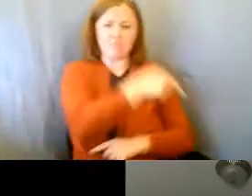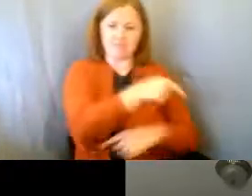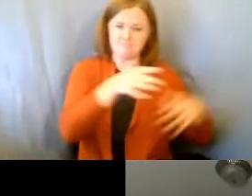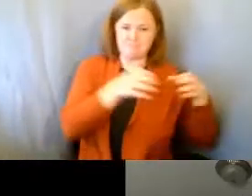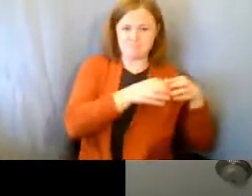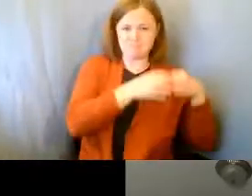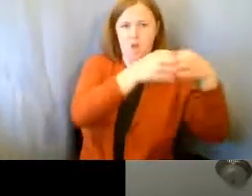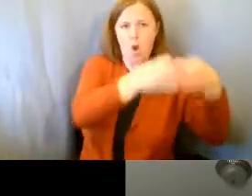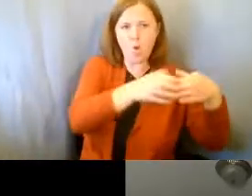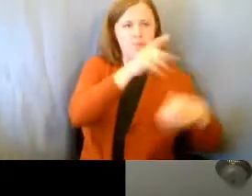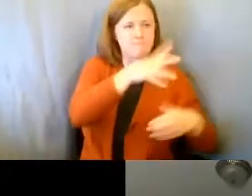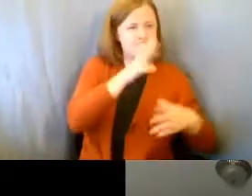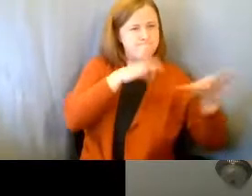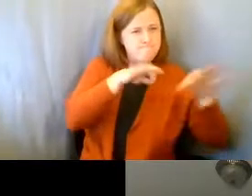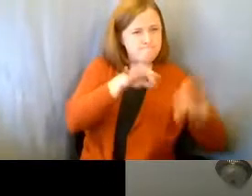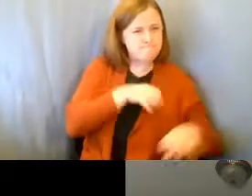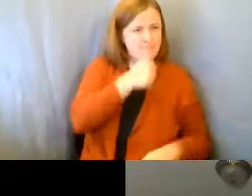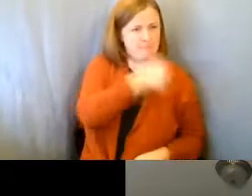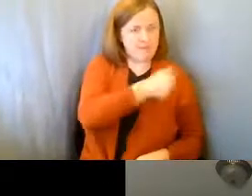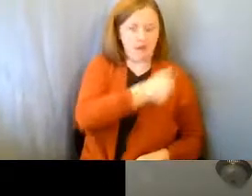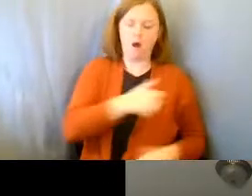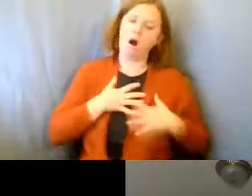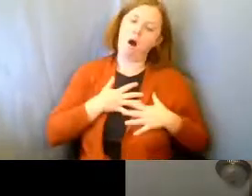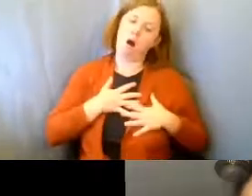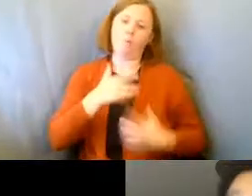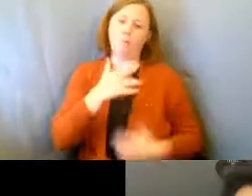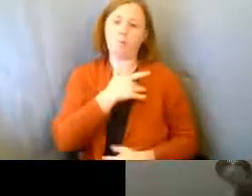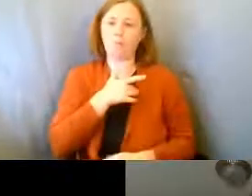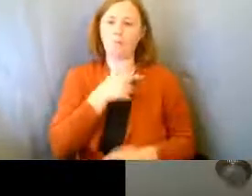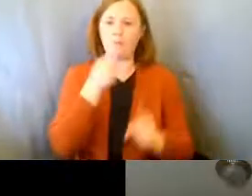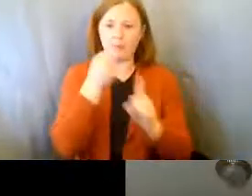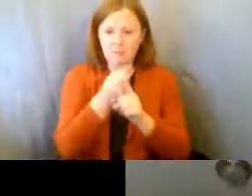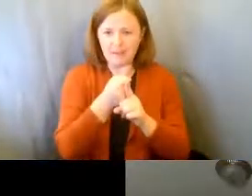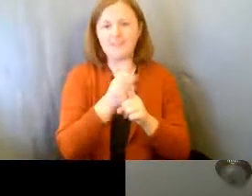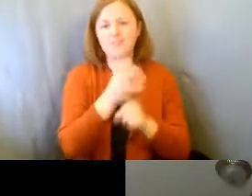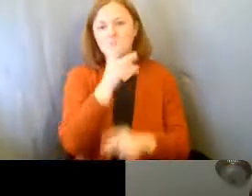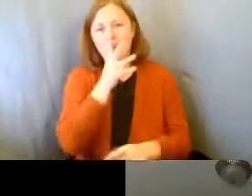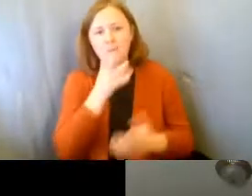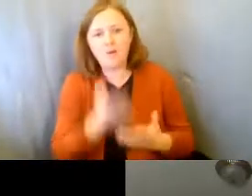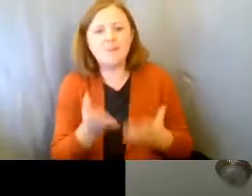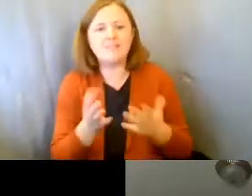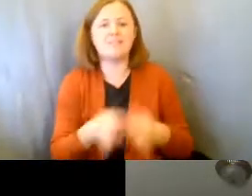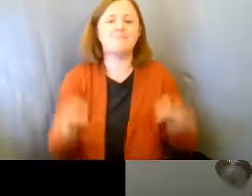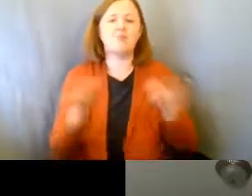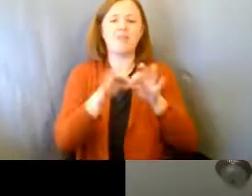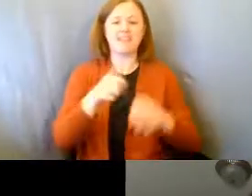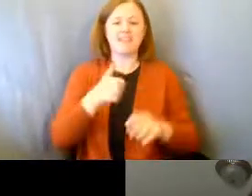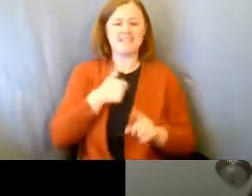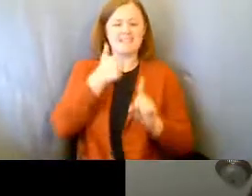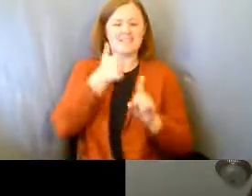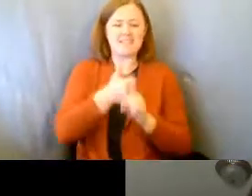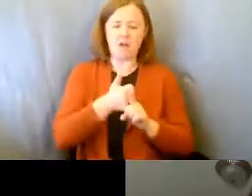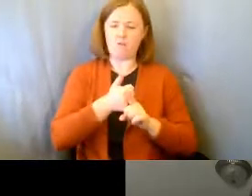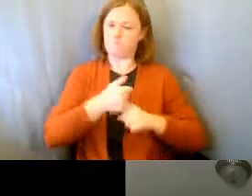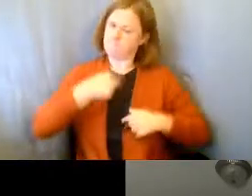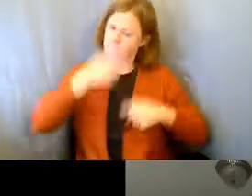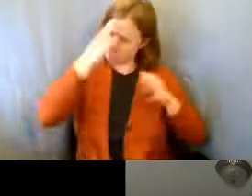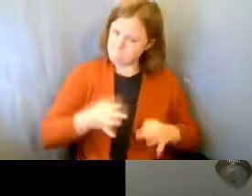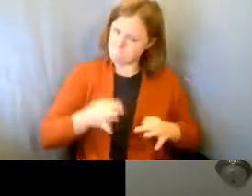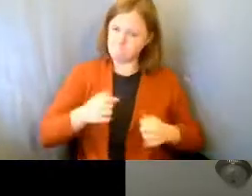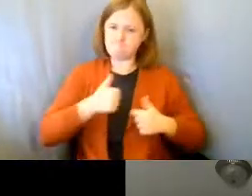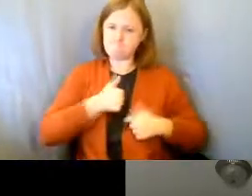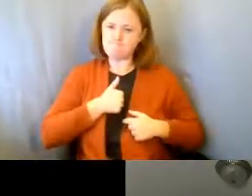a picture of, having our young adults go up and talk about what's important, that self-determination piece, right?